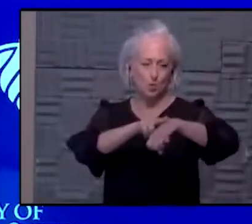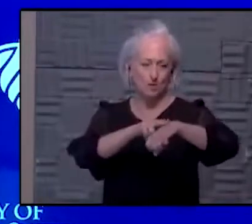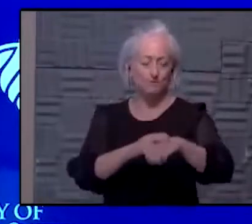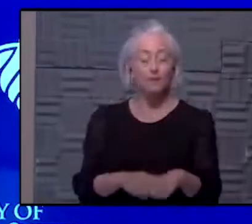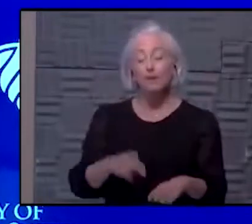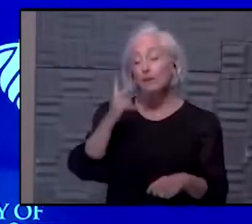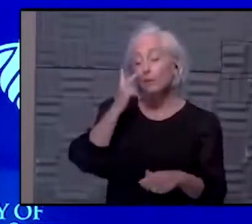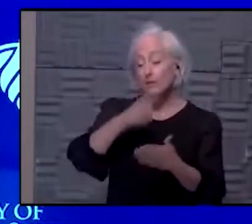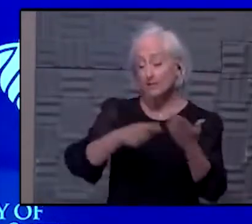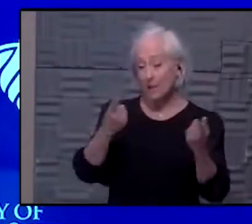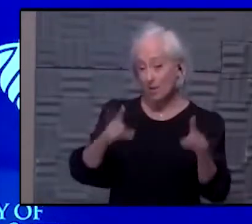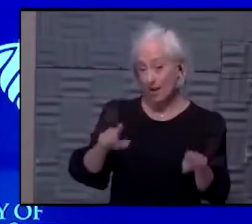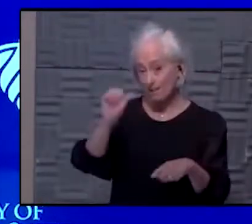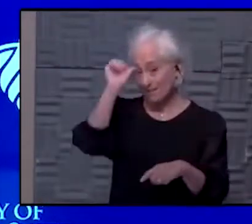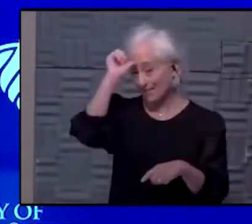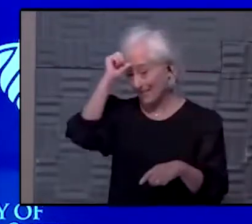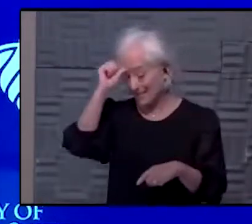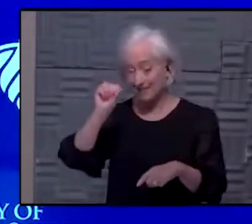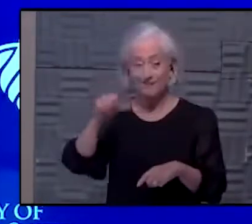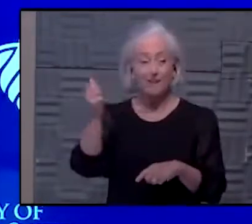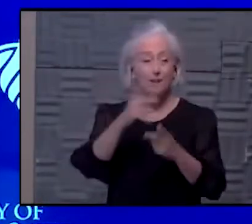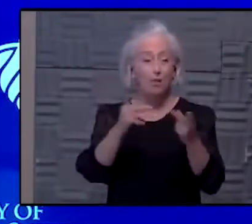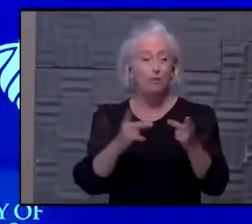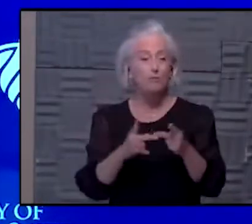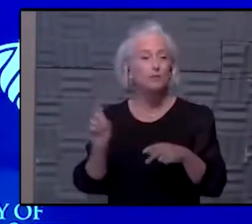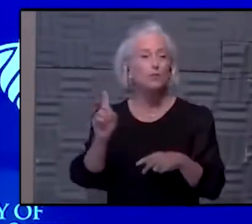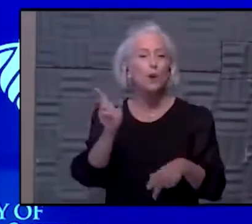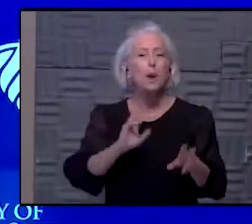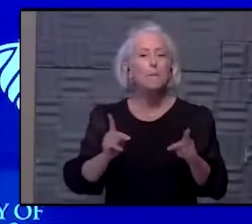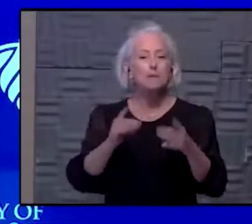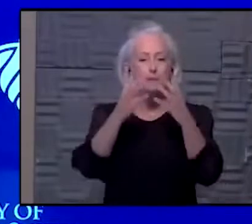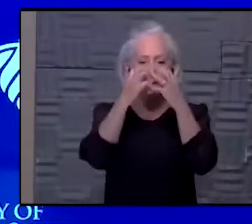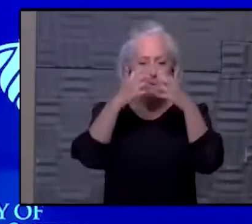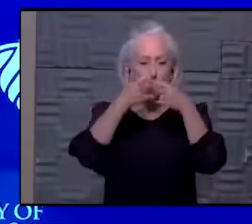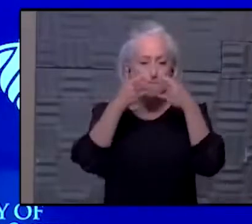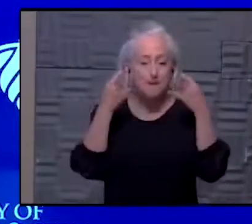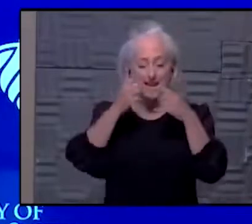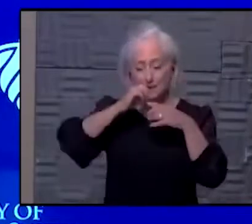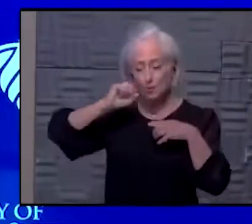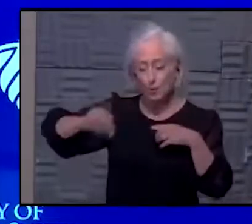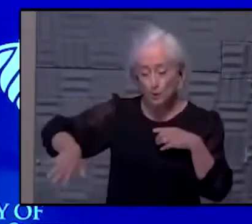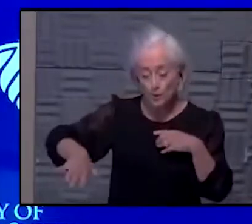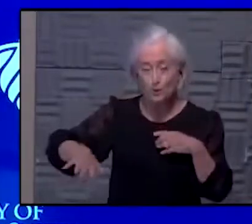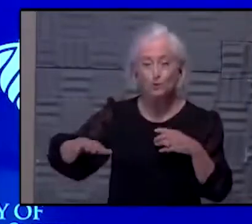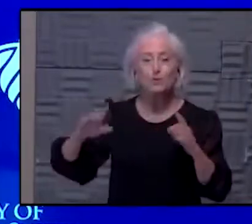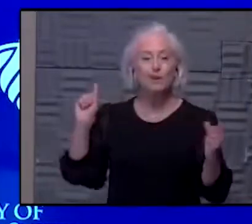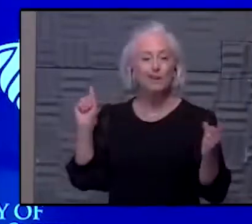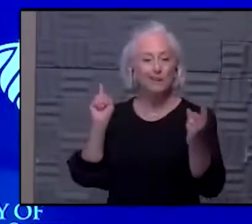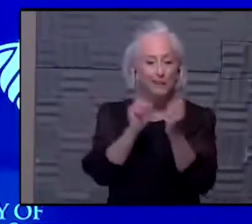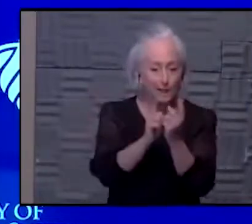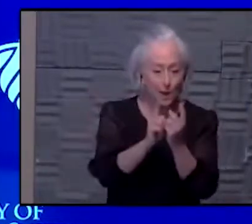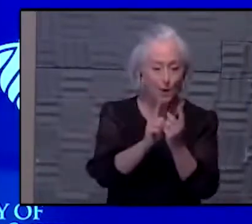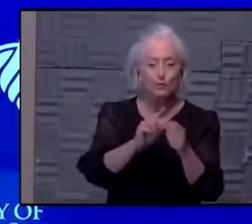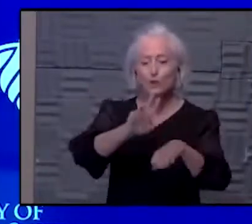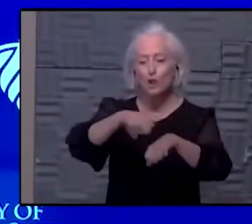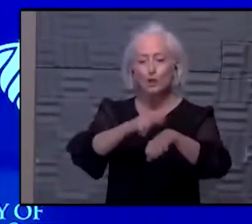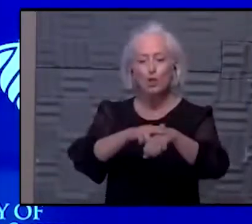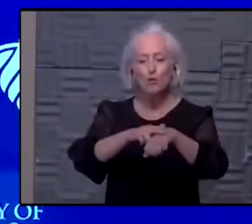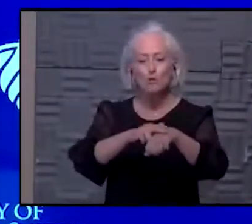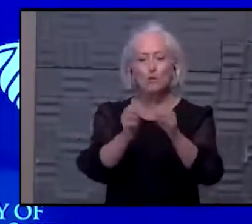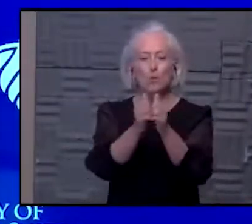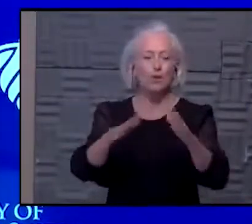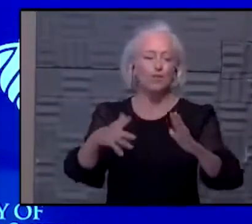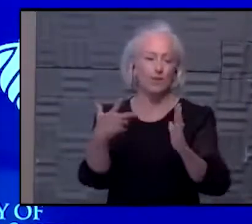happening in India and other places where folks started taking off their mask, reduced social distancing, went back to normal and didn't have vaccination.